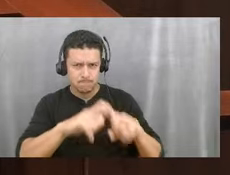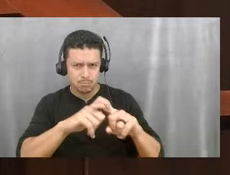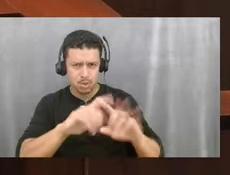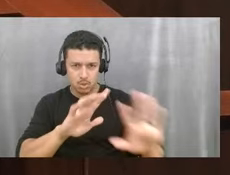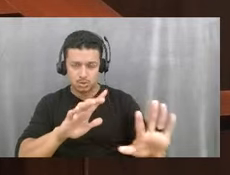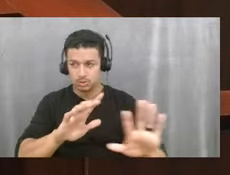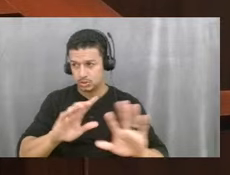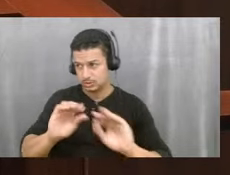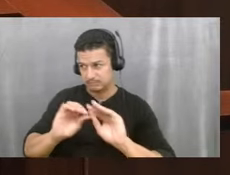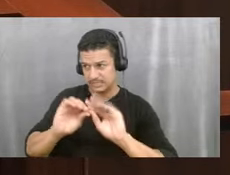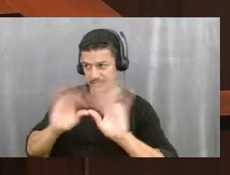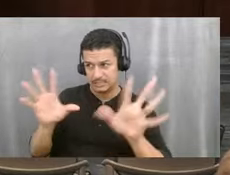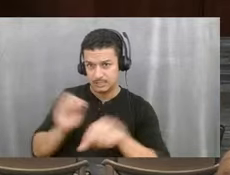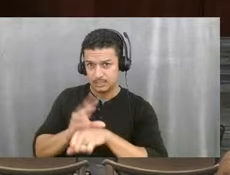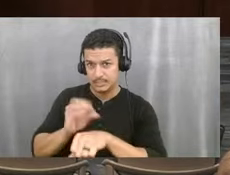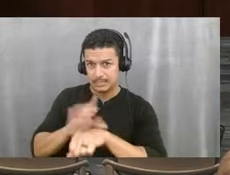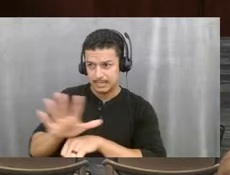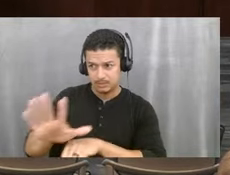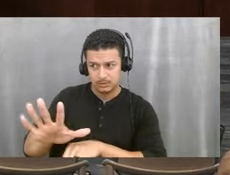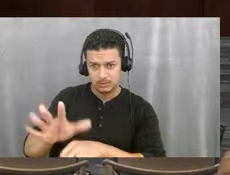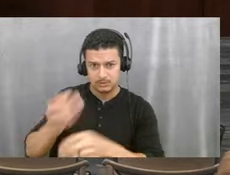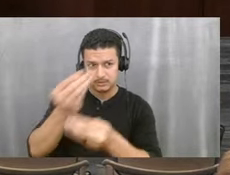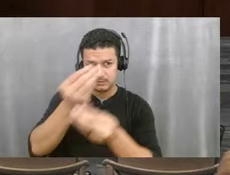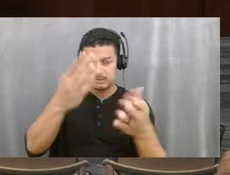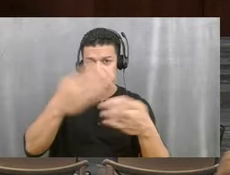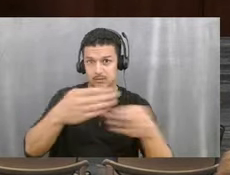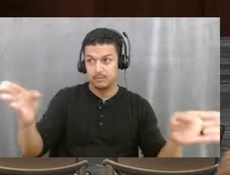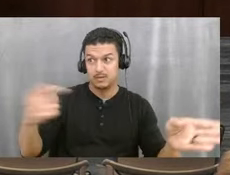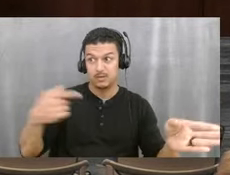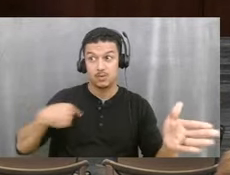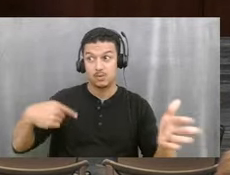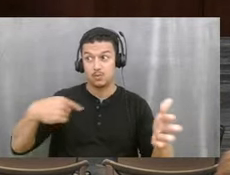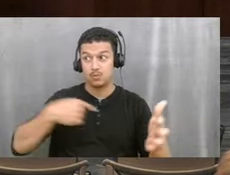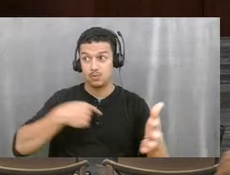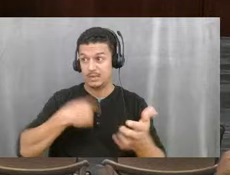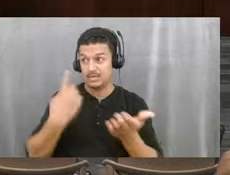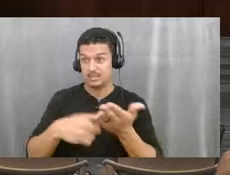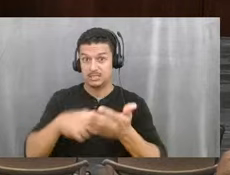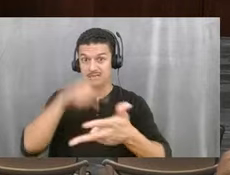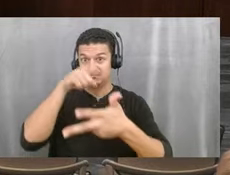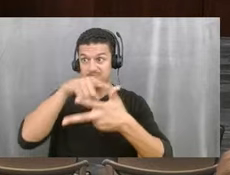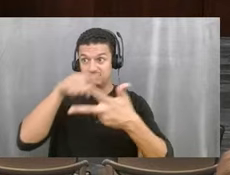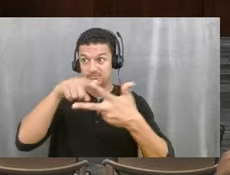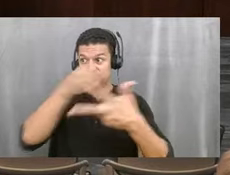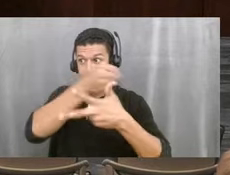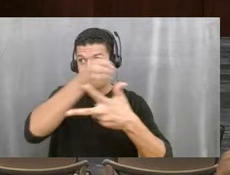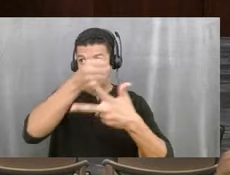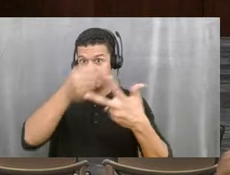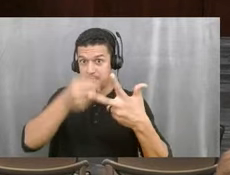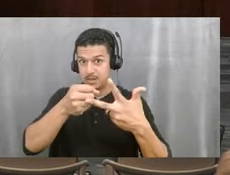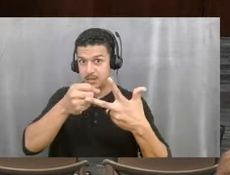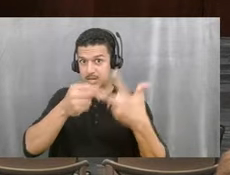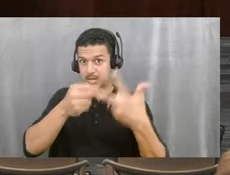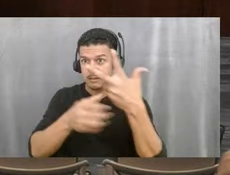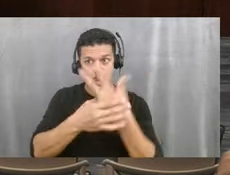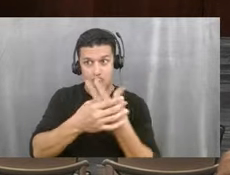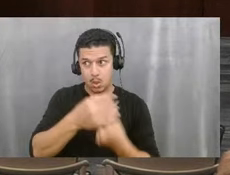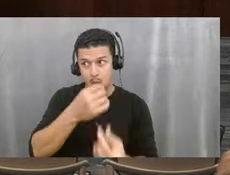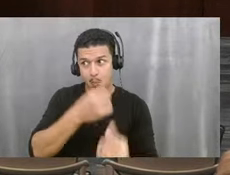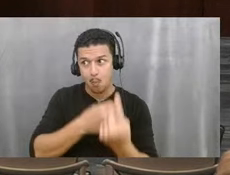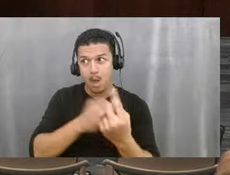to the public and to my colleagues, we are addressing all three items simultaneously, or would you rather do this piecemeal?